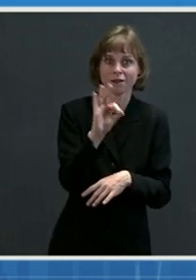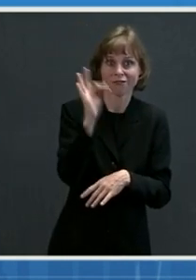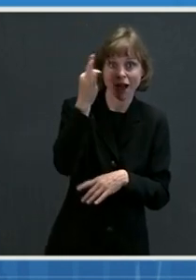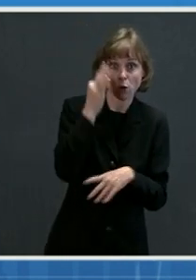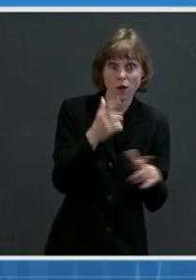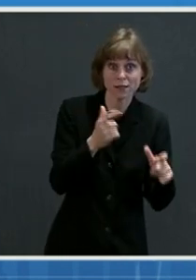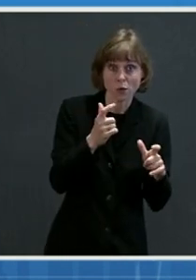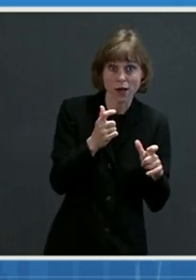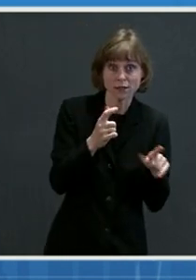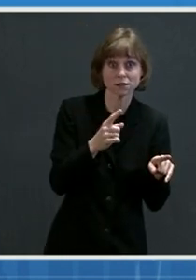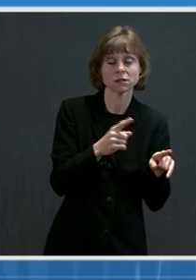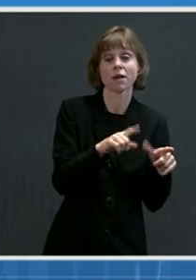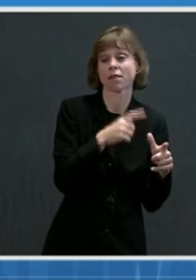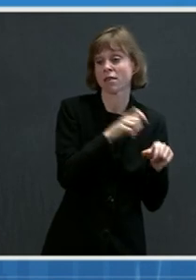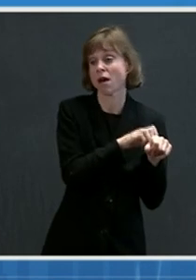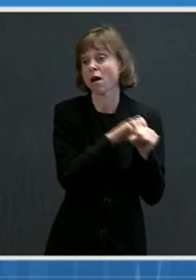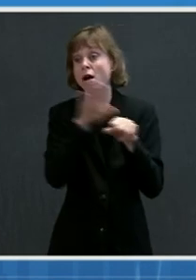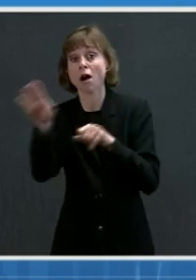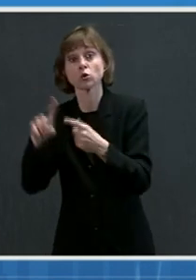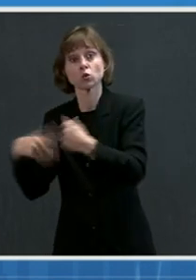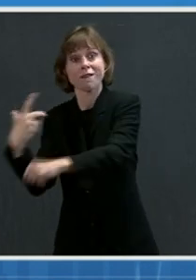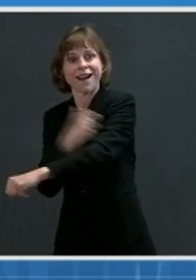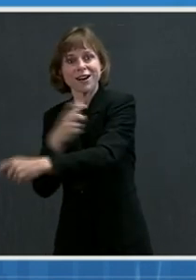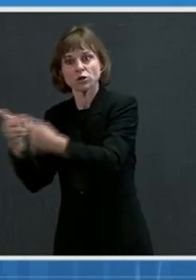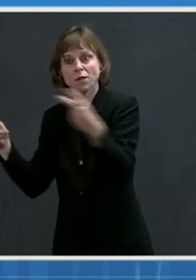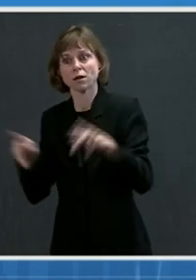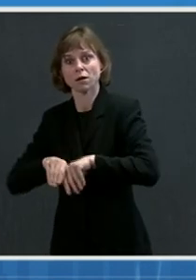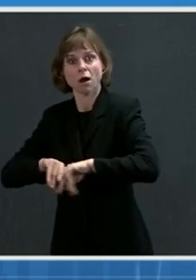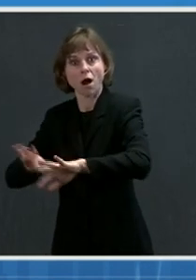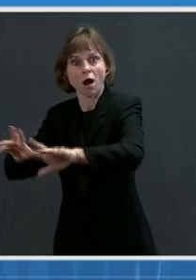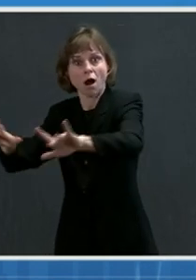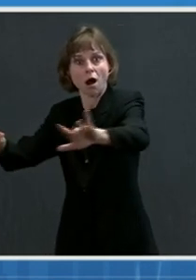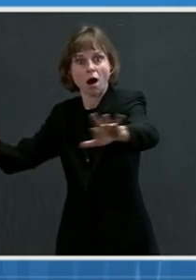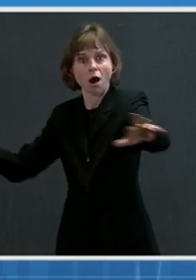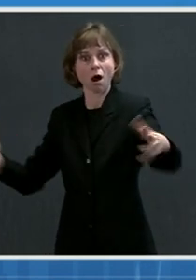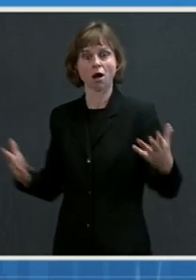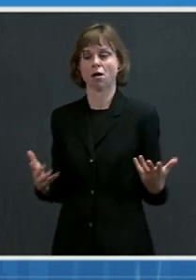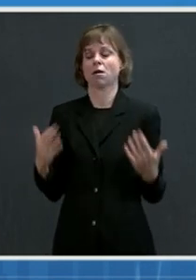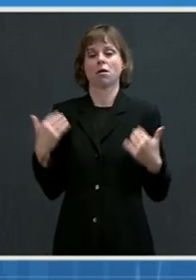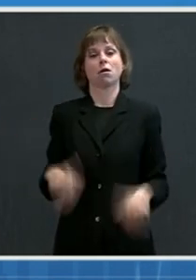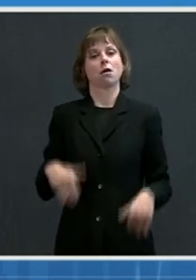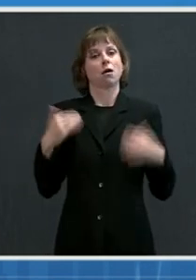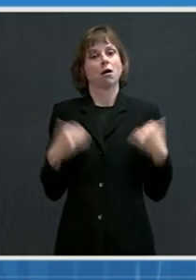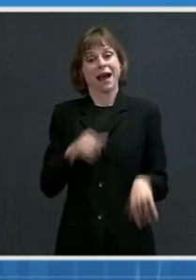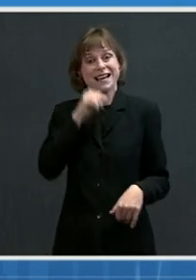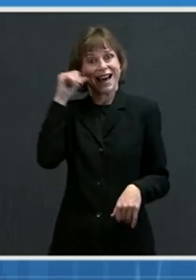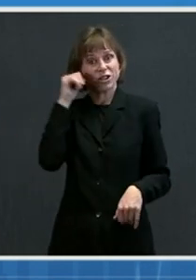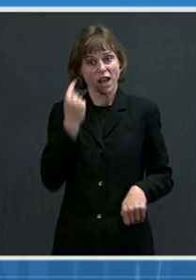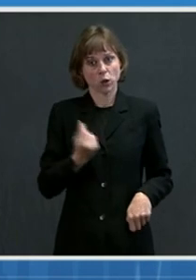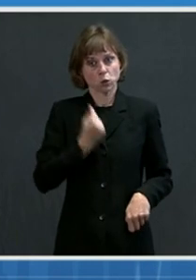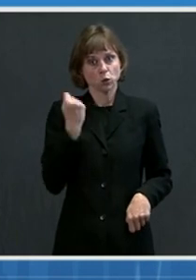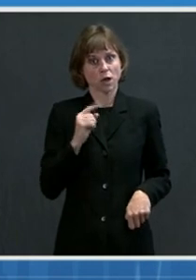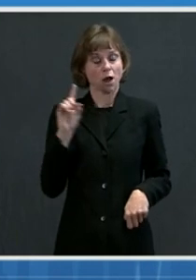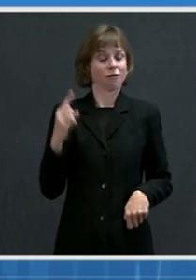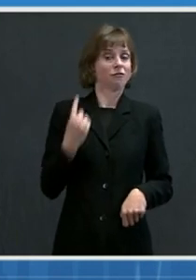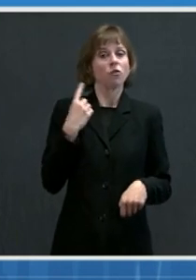sites so that yesterday, Tuesday, the first vaccines were administered in states across the country.